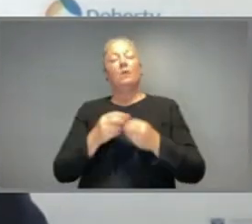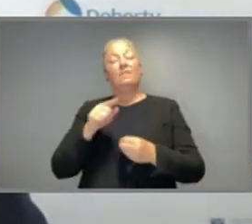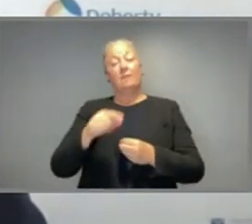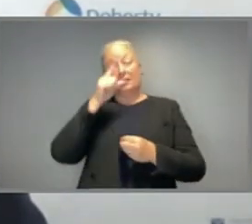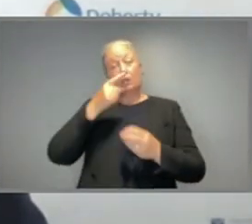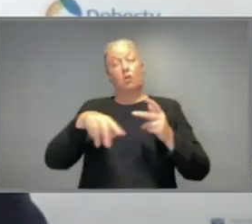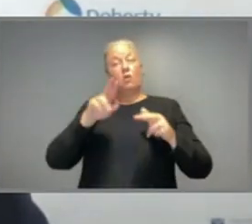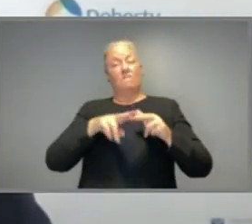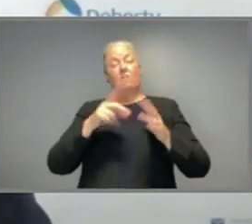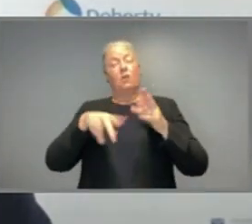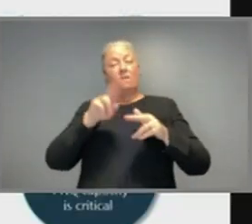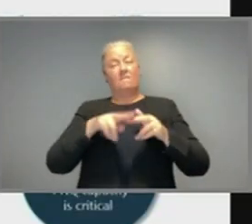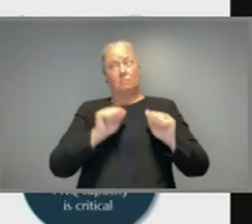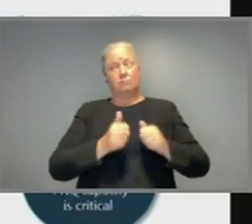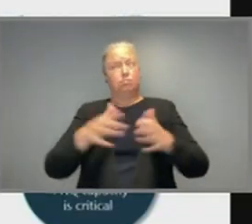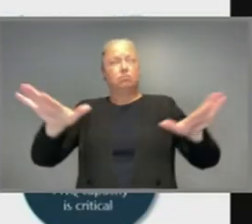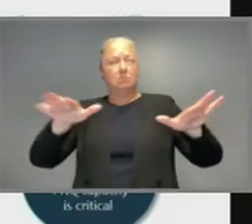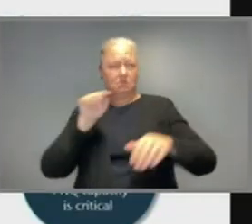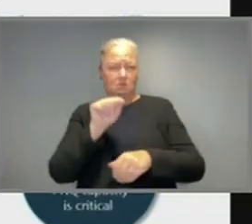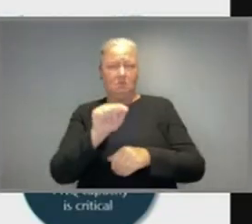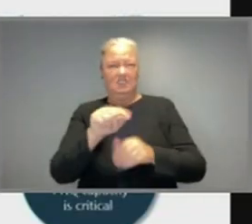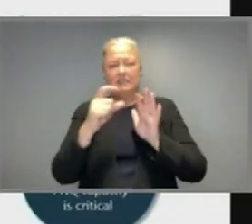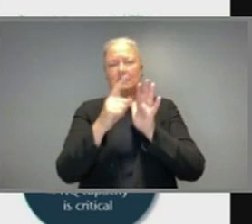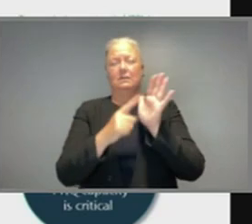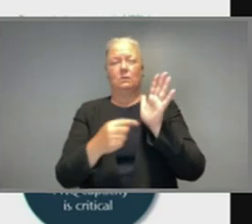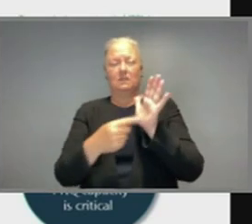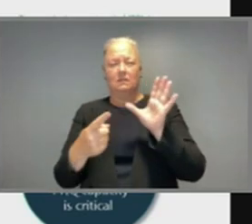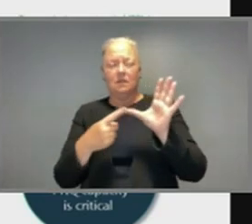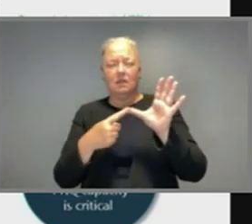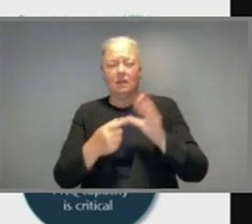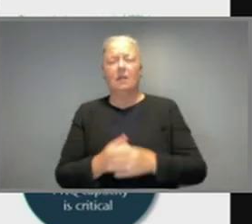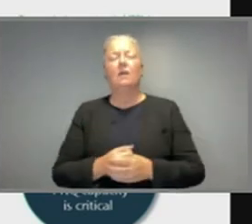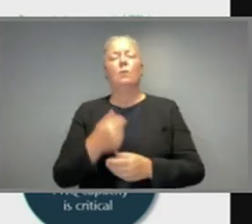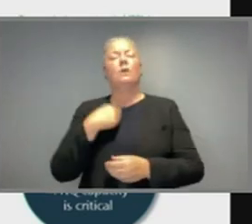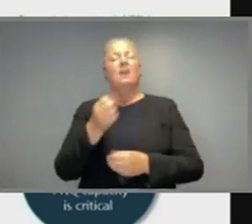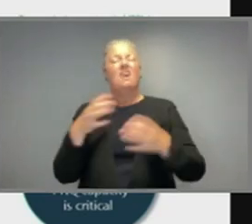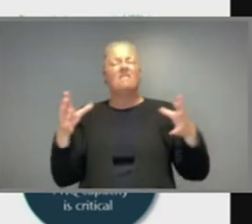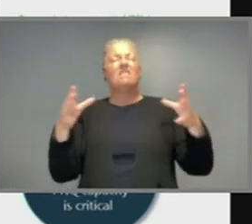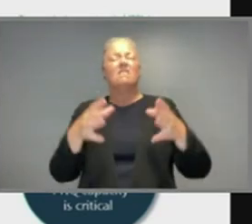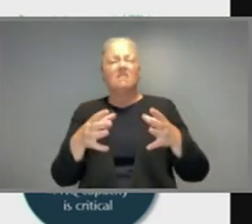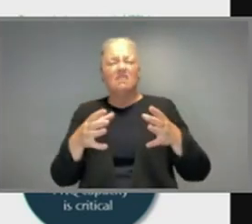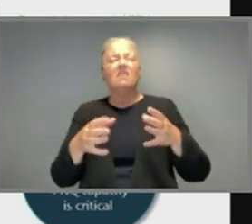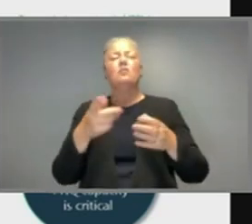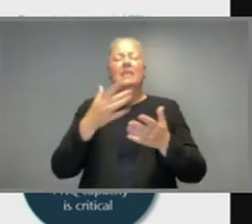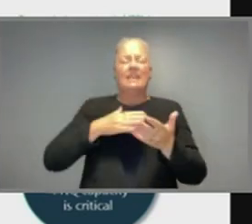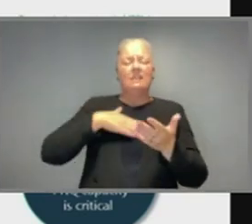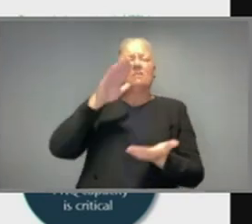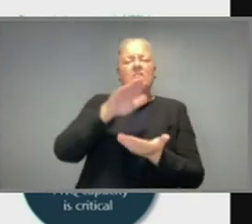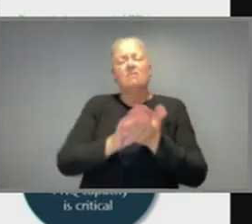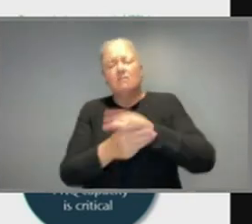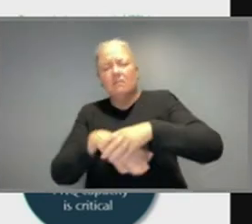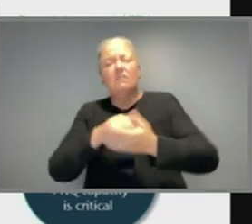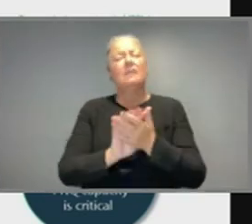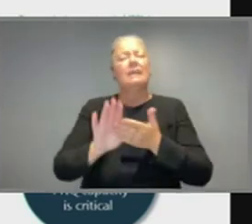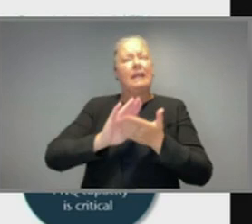now for Delta, we can see that the kind of baseline public health and social measures of hand hygiene and keeping your distance and wear applicable wearing